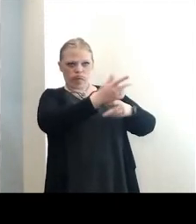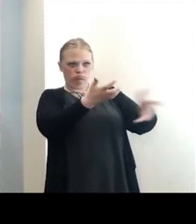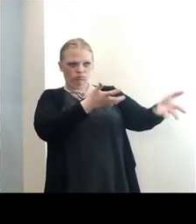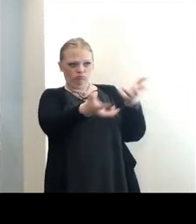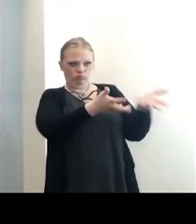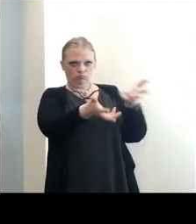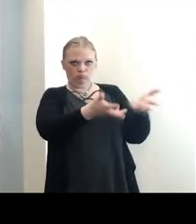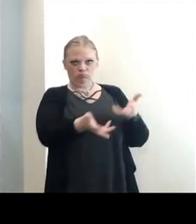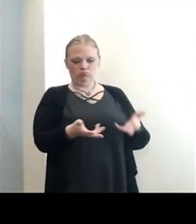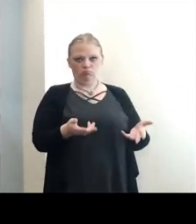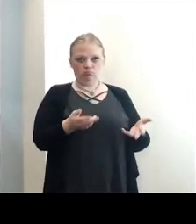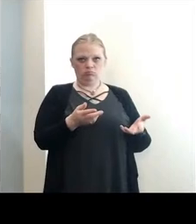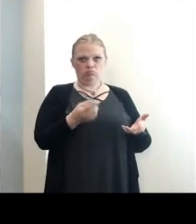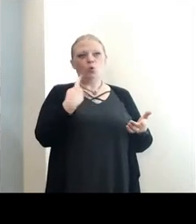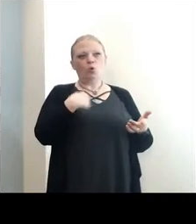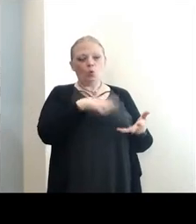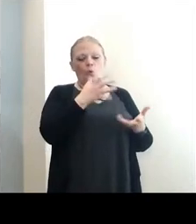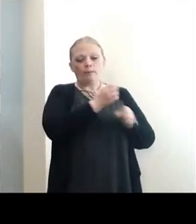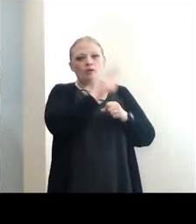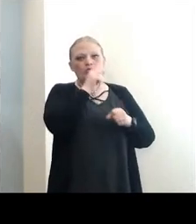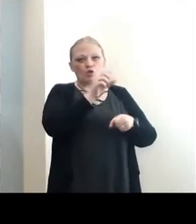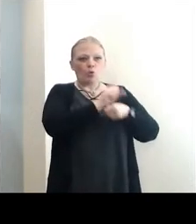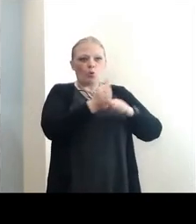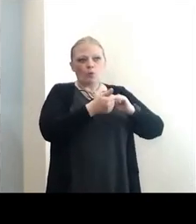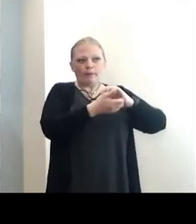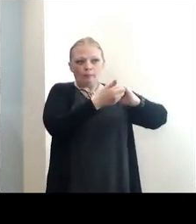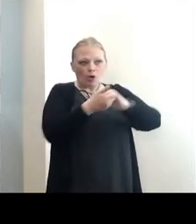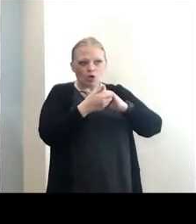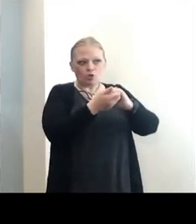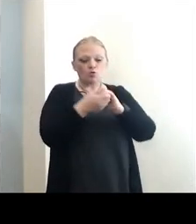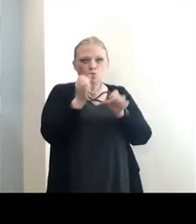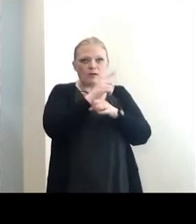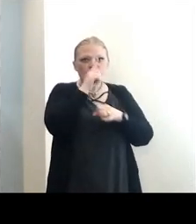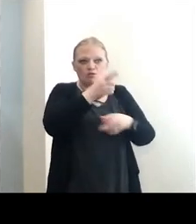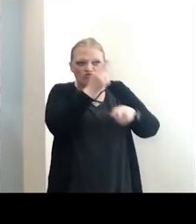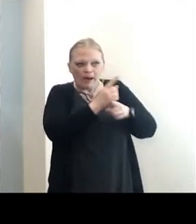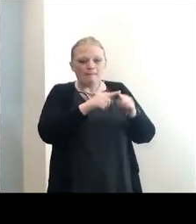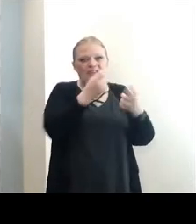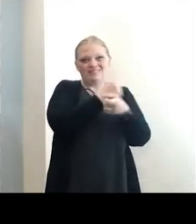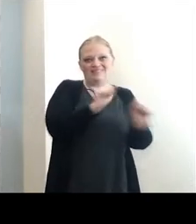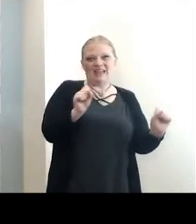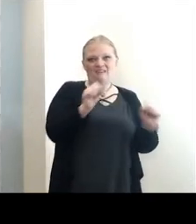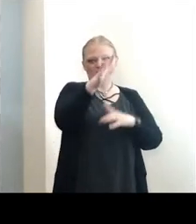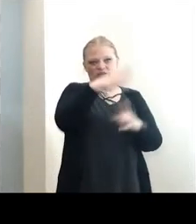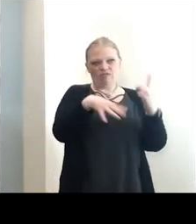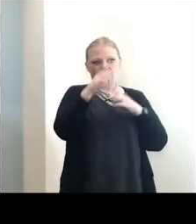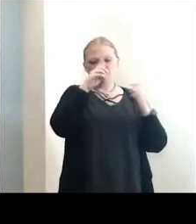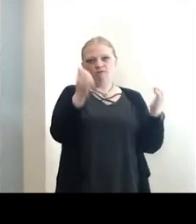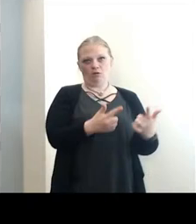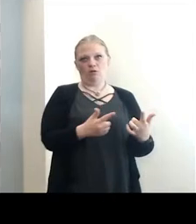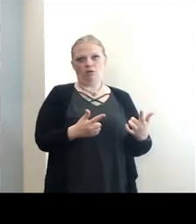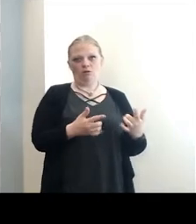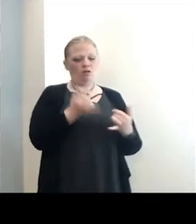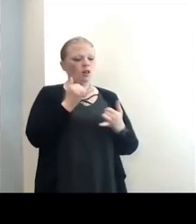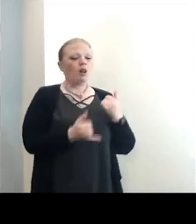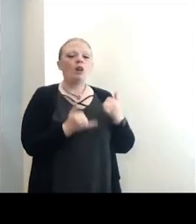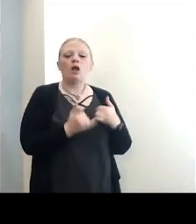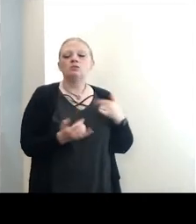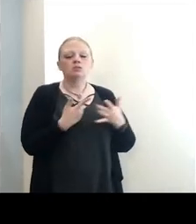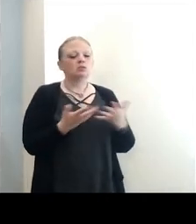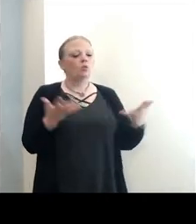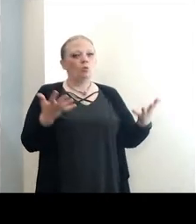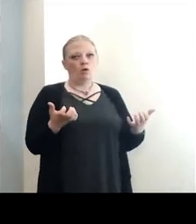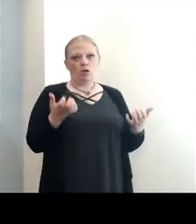And as a result, we want to make certain that we can work with our partners so that it's enforceable, but it's a safe environment for all. The last thing we want to do